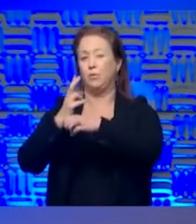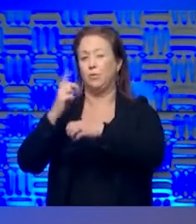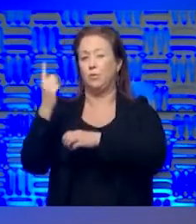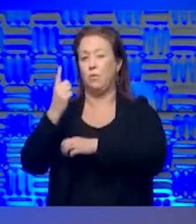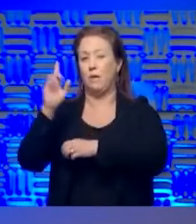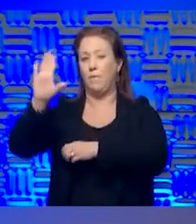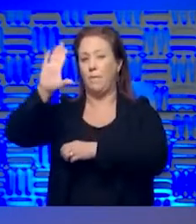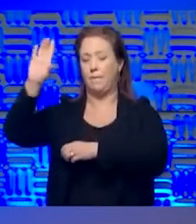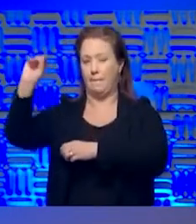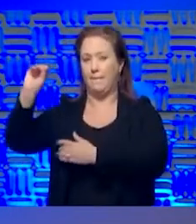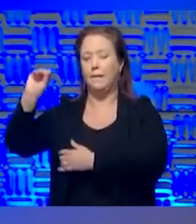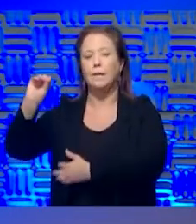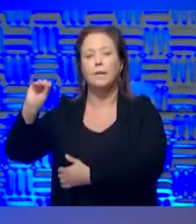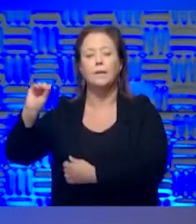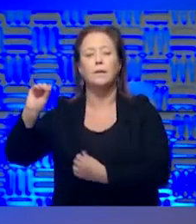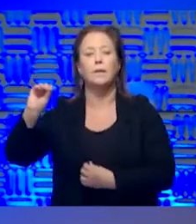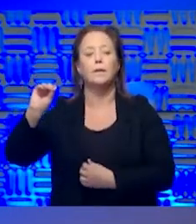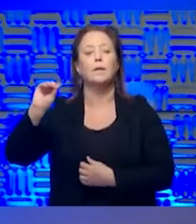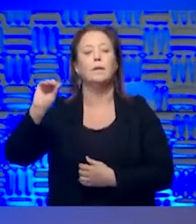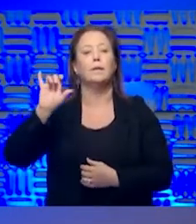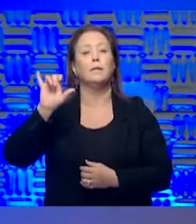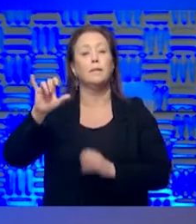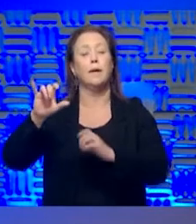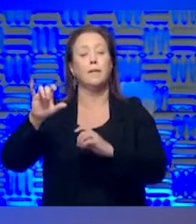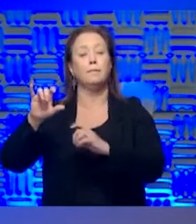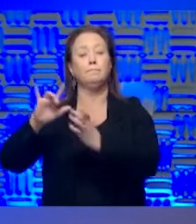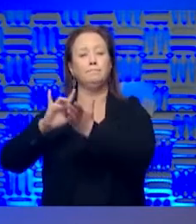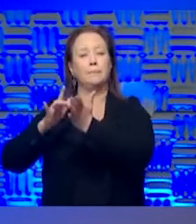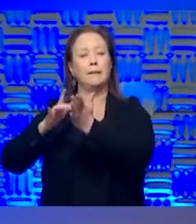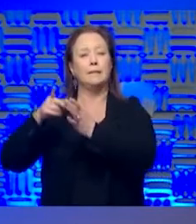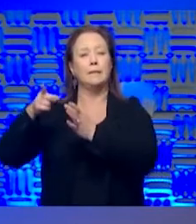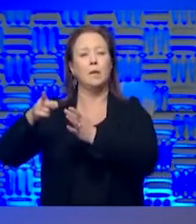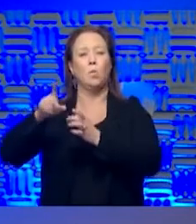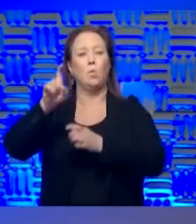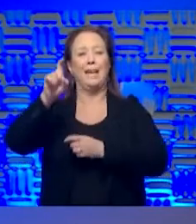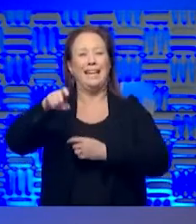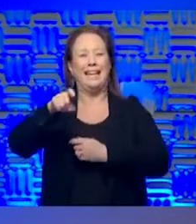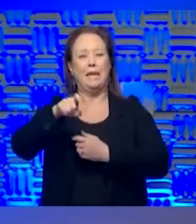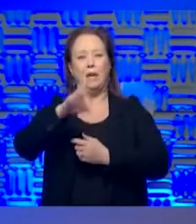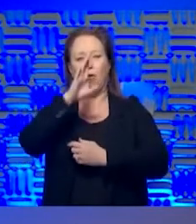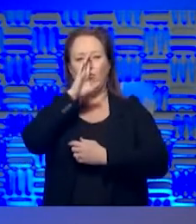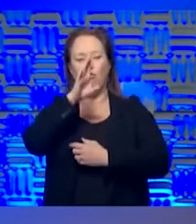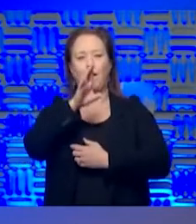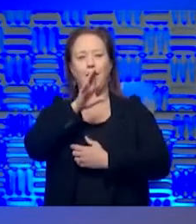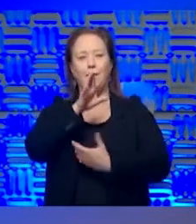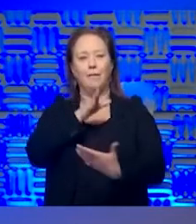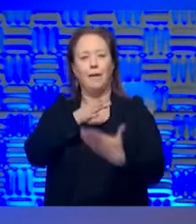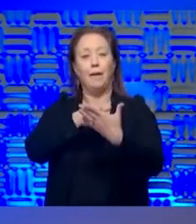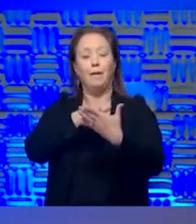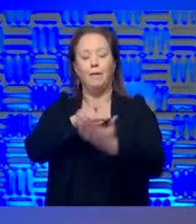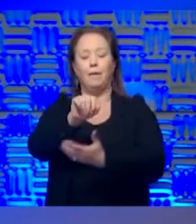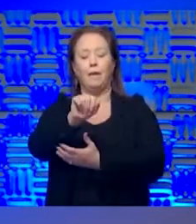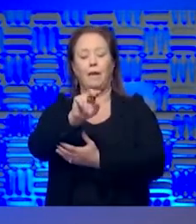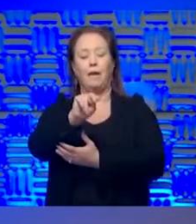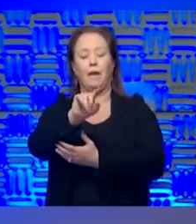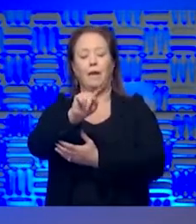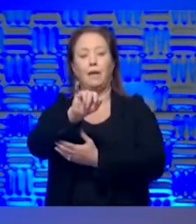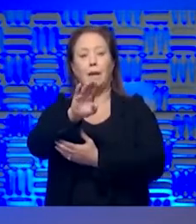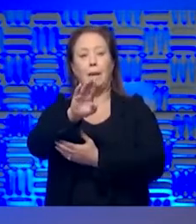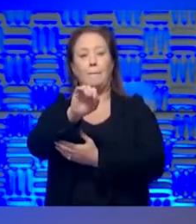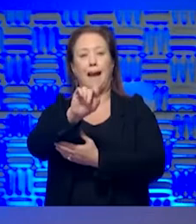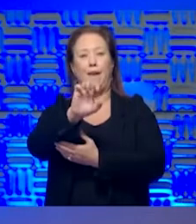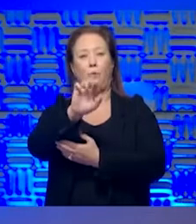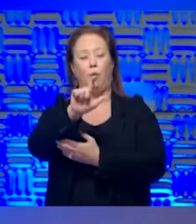manufacturer, but I think we really need a direct acting antiviral. And that's what remdesivir is something like